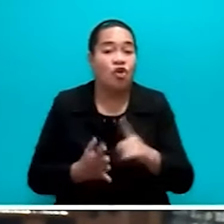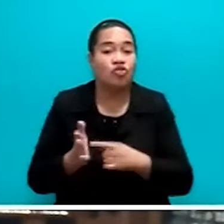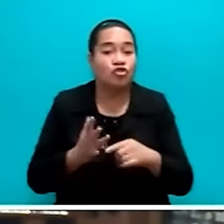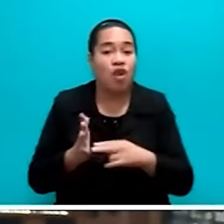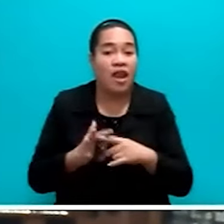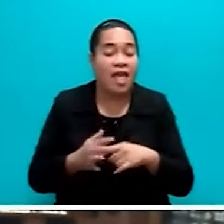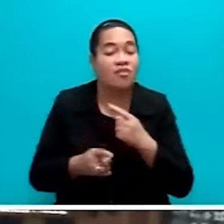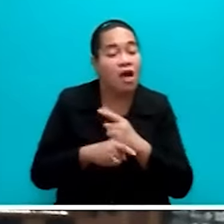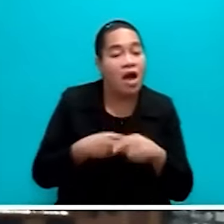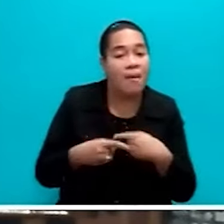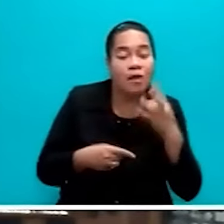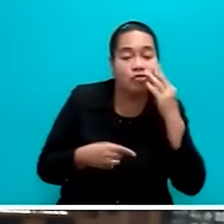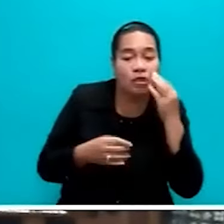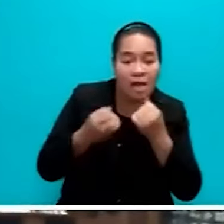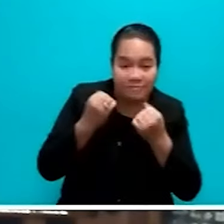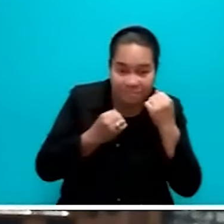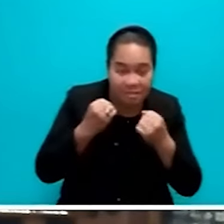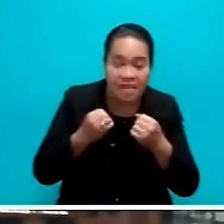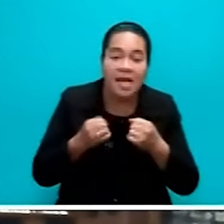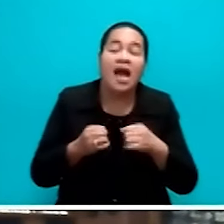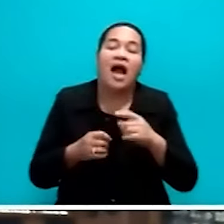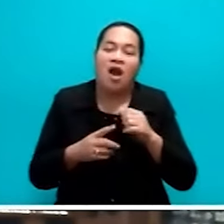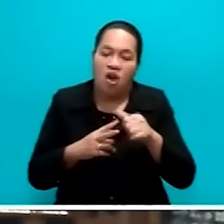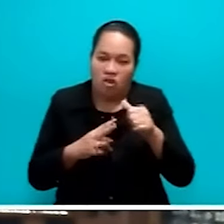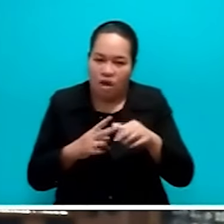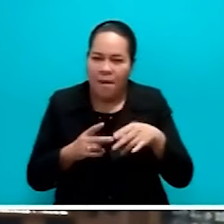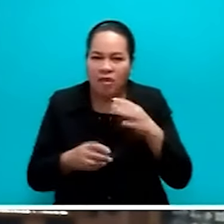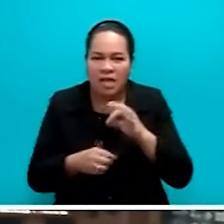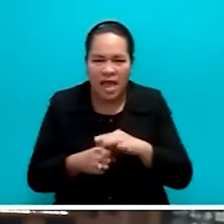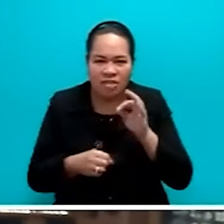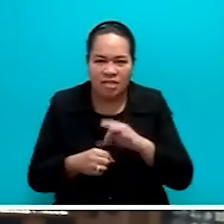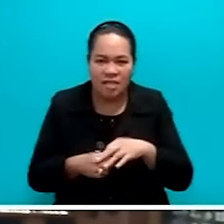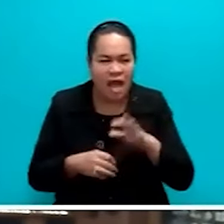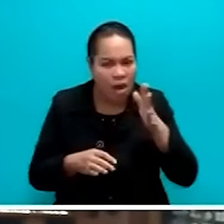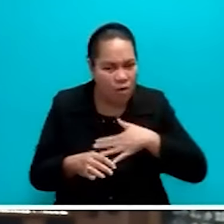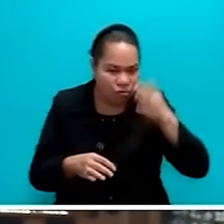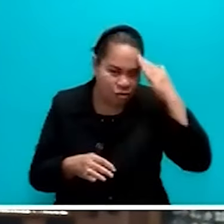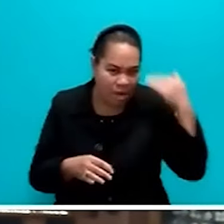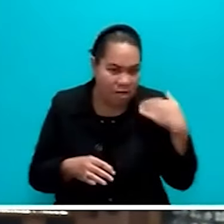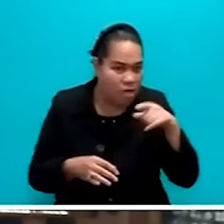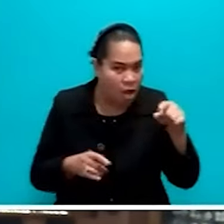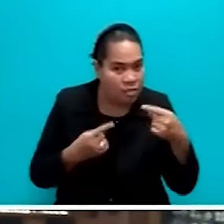the sugar industry and elections, may I remind him that the opposition at that time had